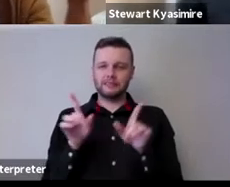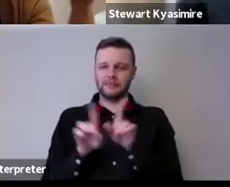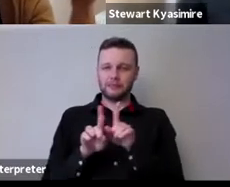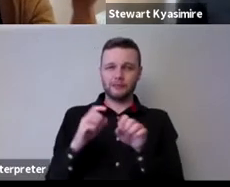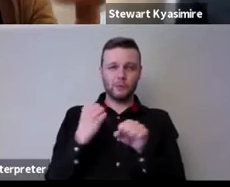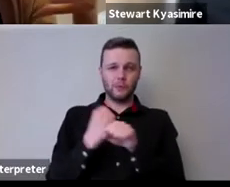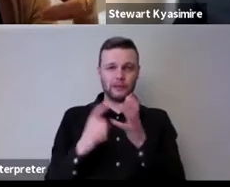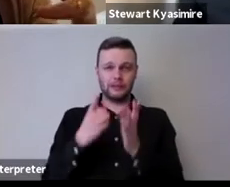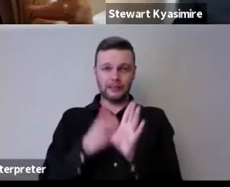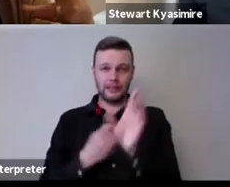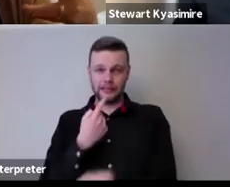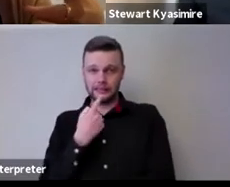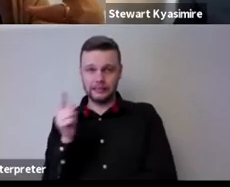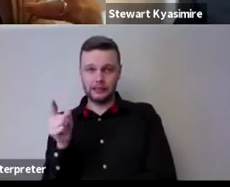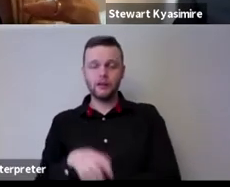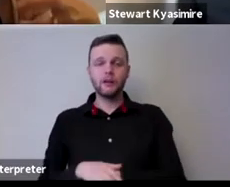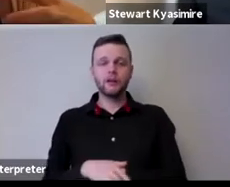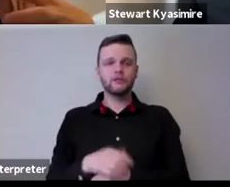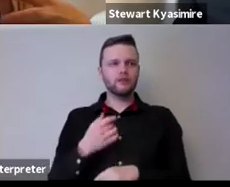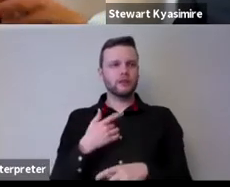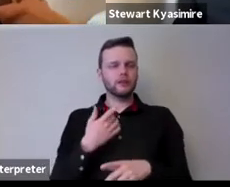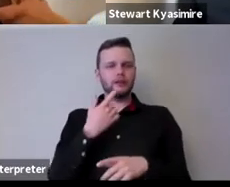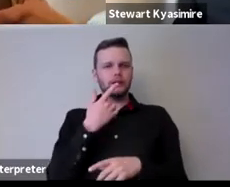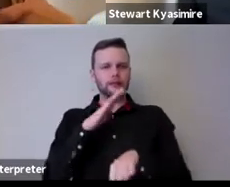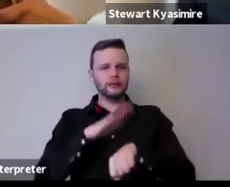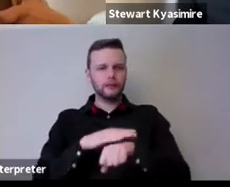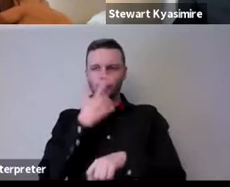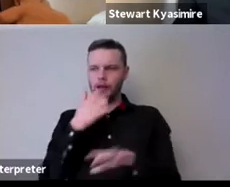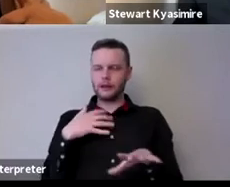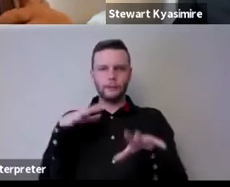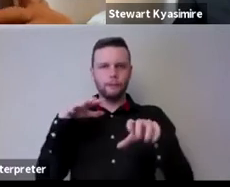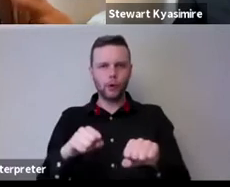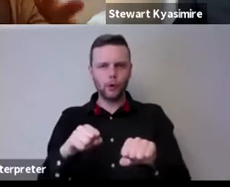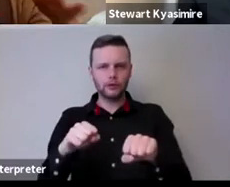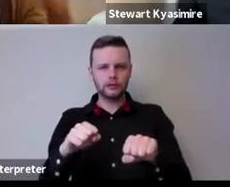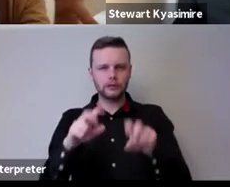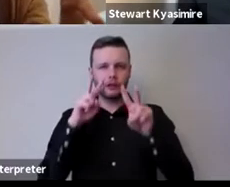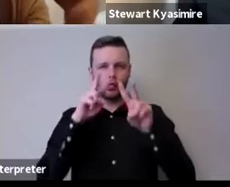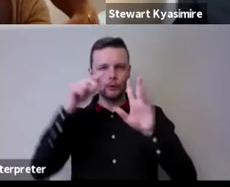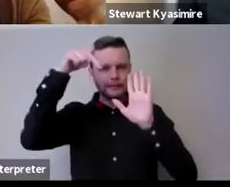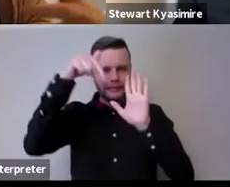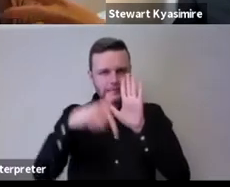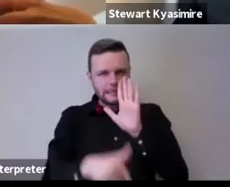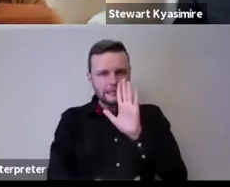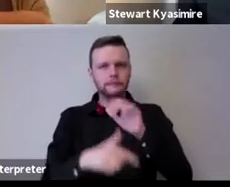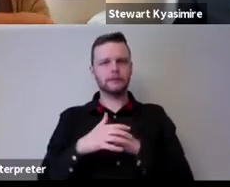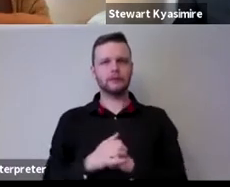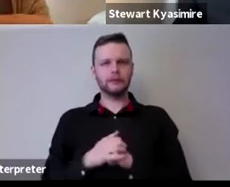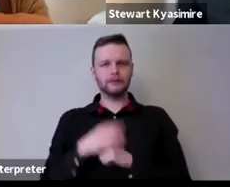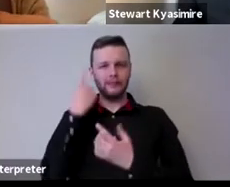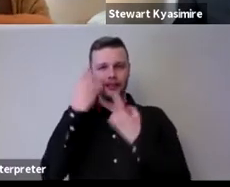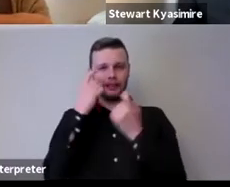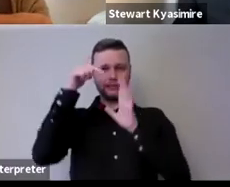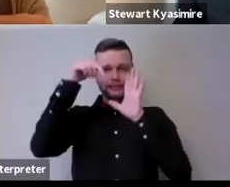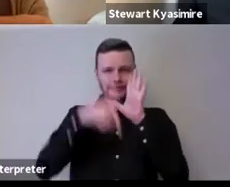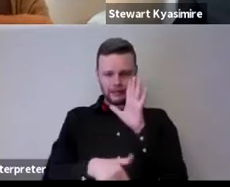it's actually the the ability to pause and to look deeply Carine you were saying similar in fact all of you have said it to look deeply at what